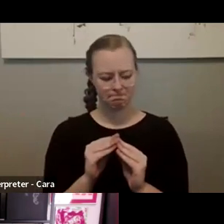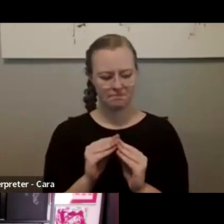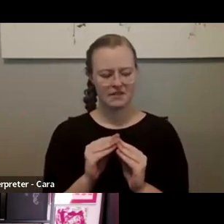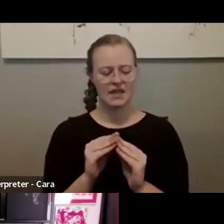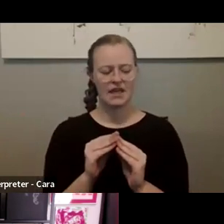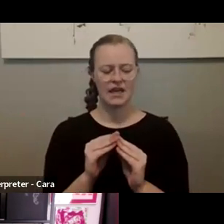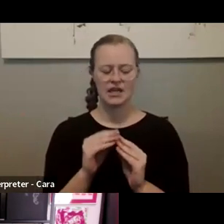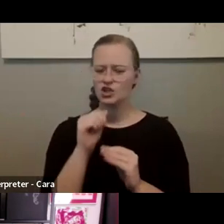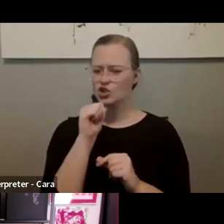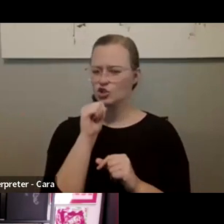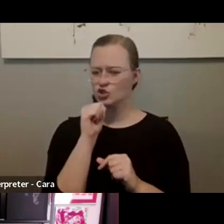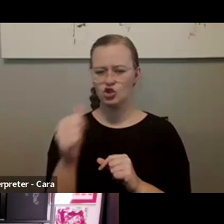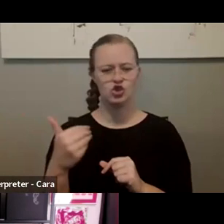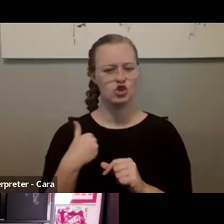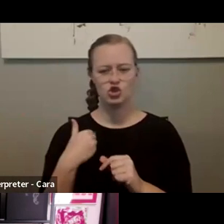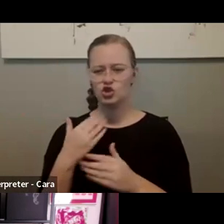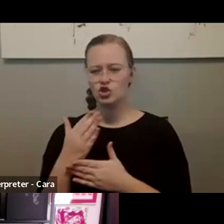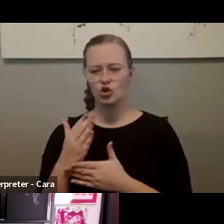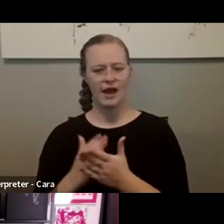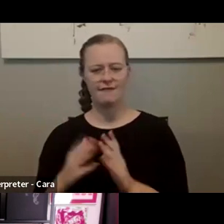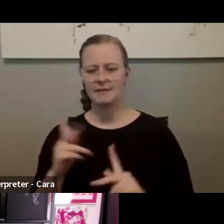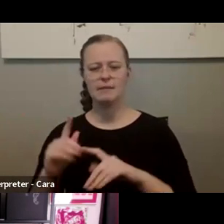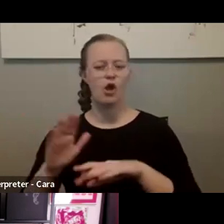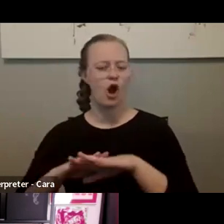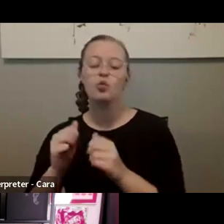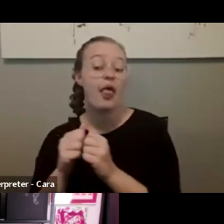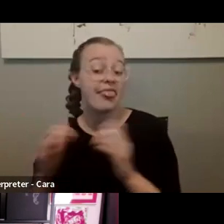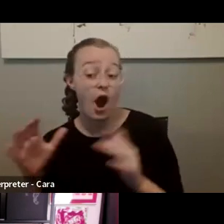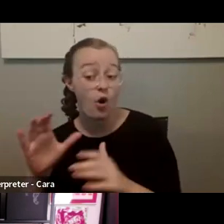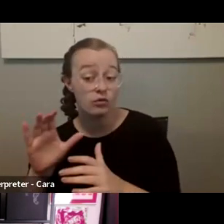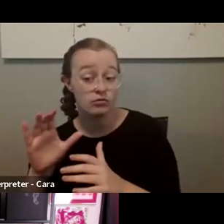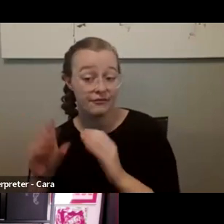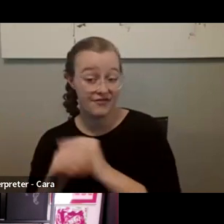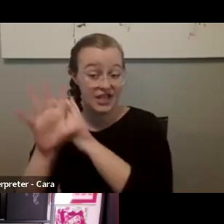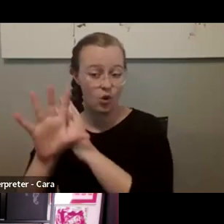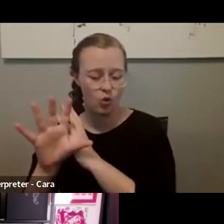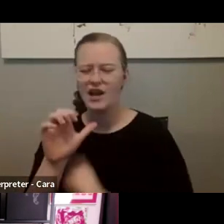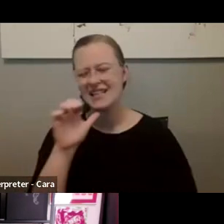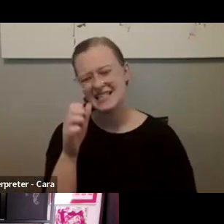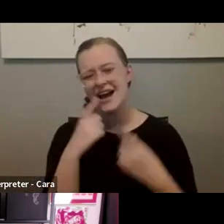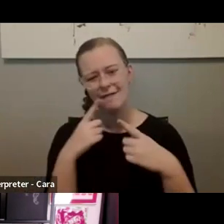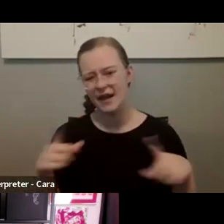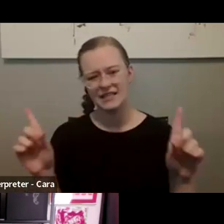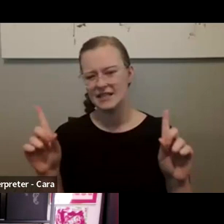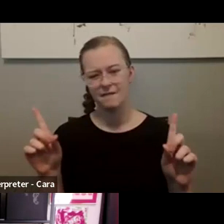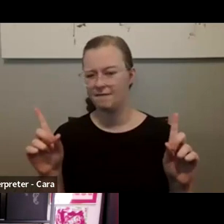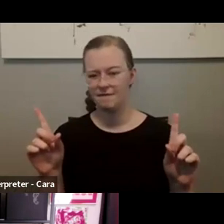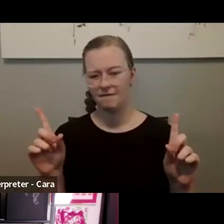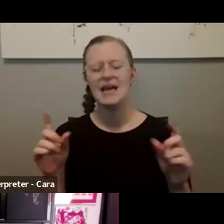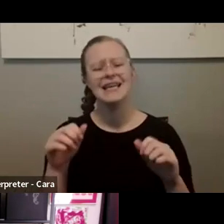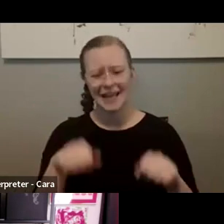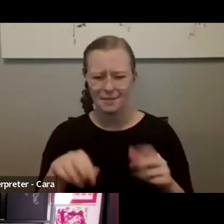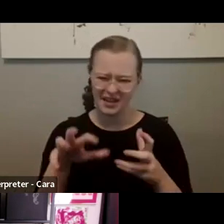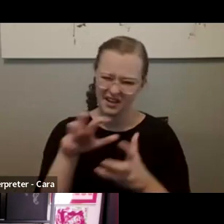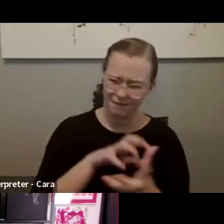people are on without video because that's not effective. And, you know, it can be really confusing.